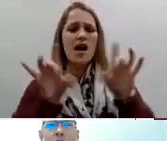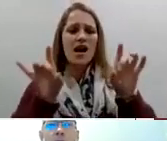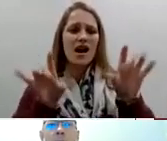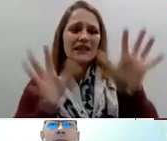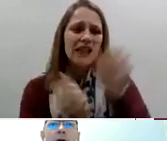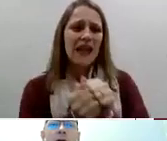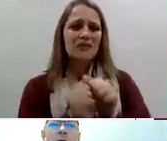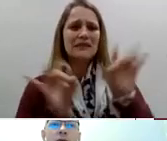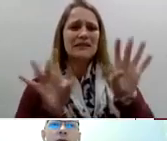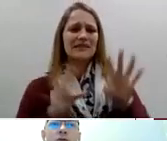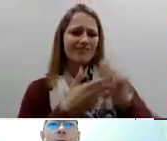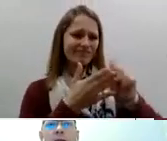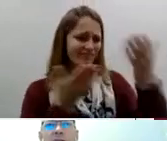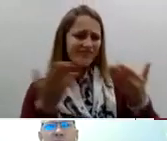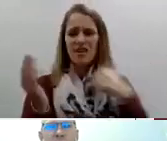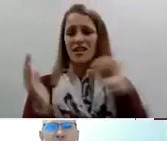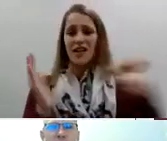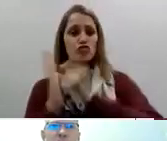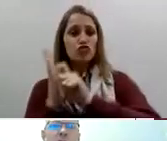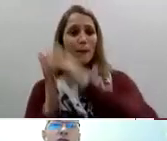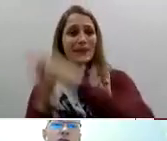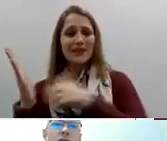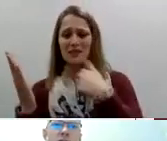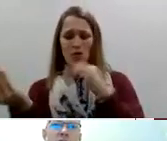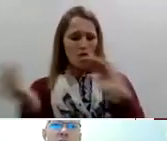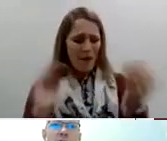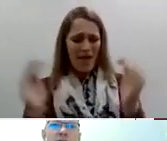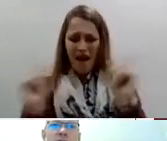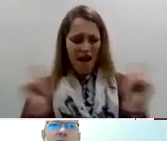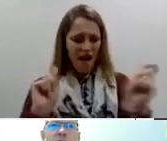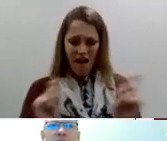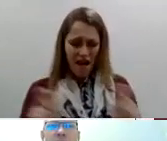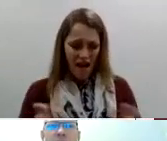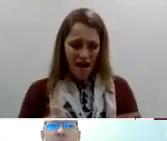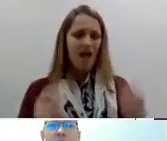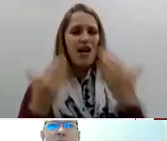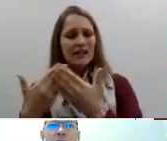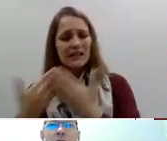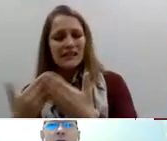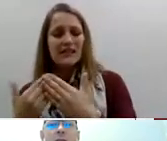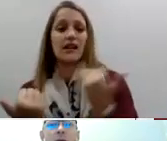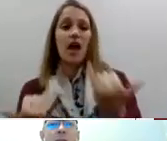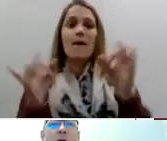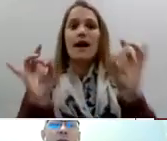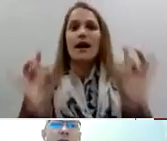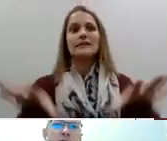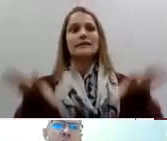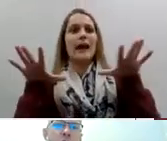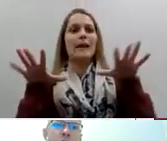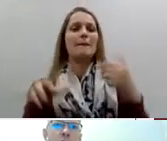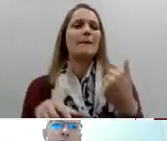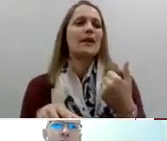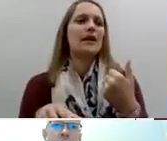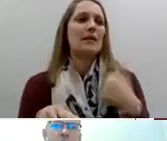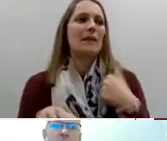home I would copy these notes do the assignments and then compare my notes